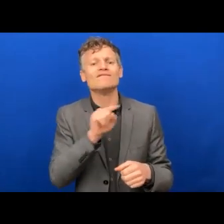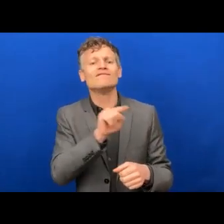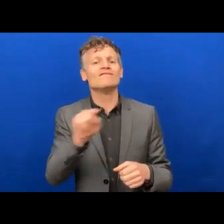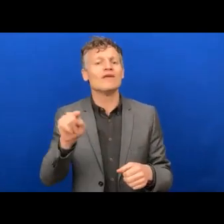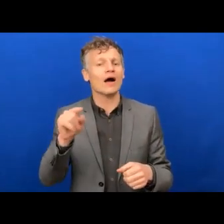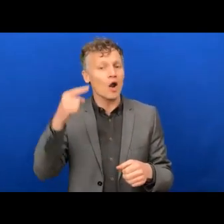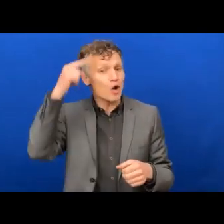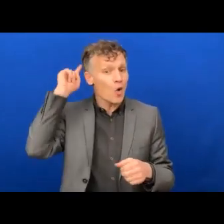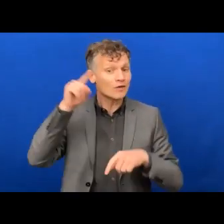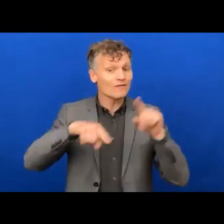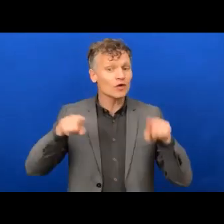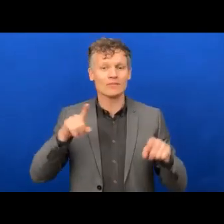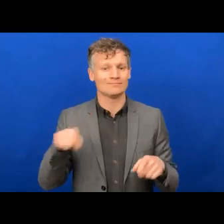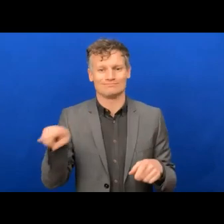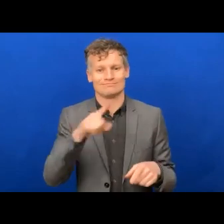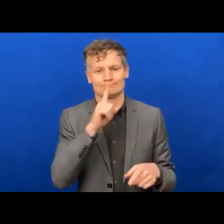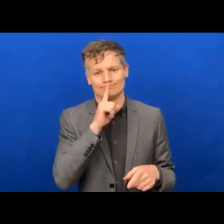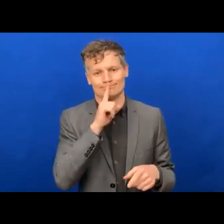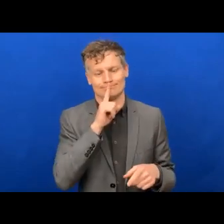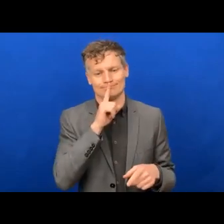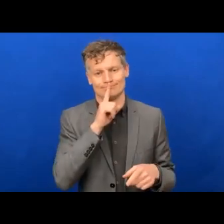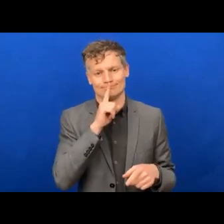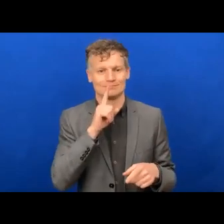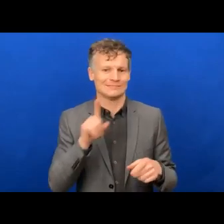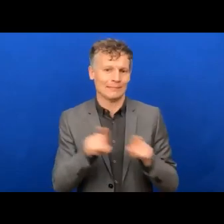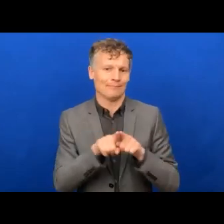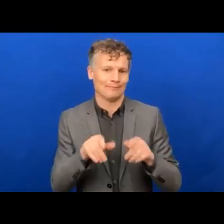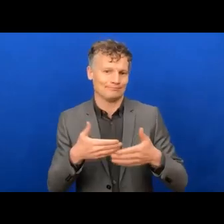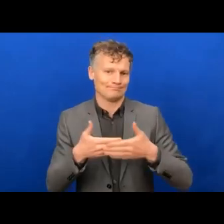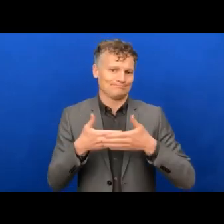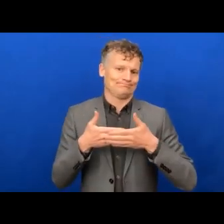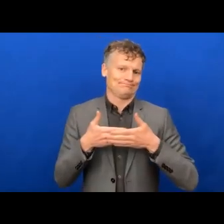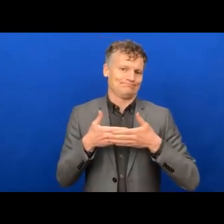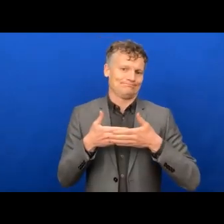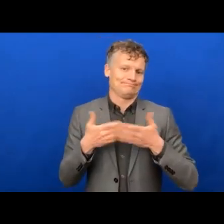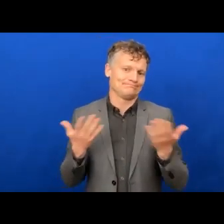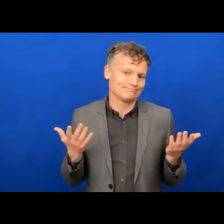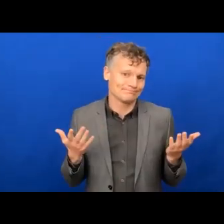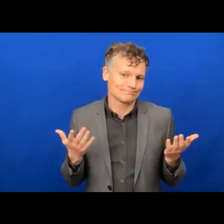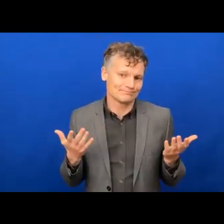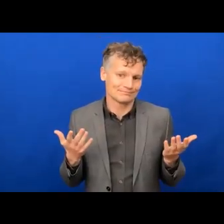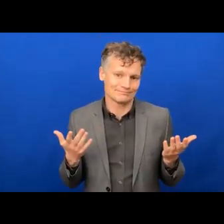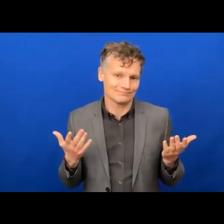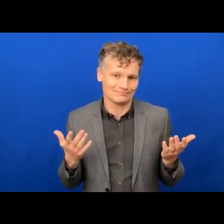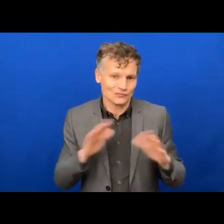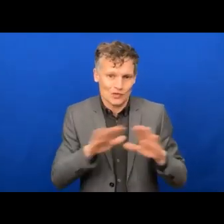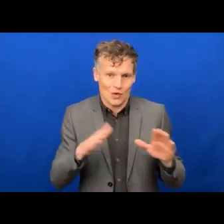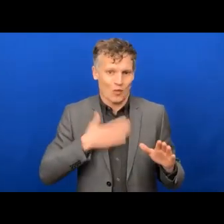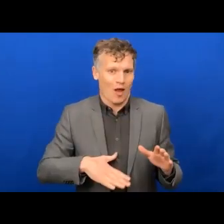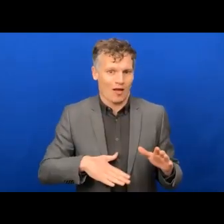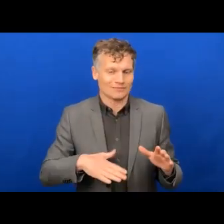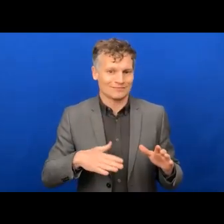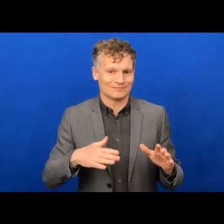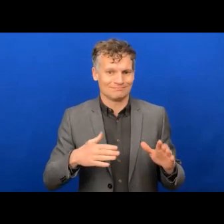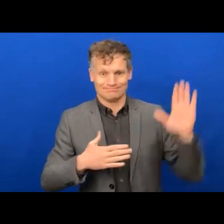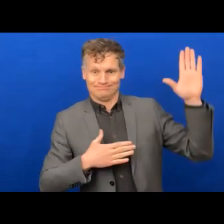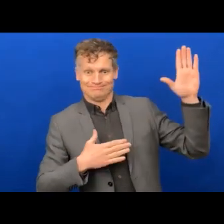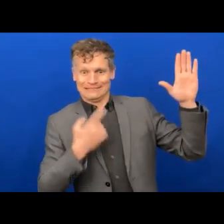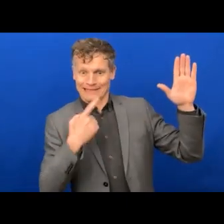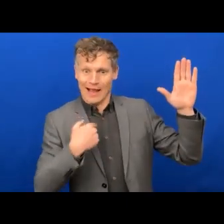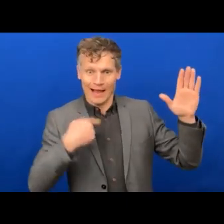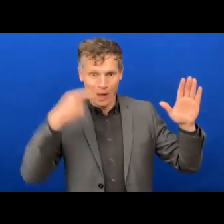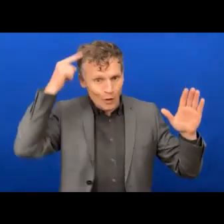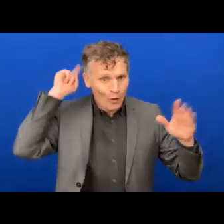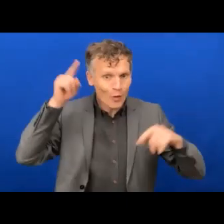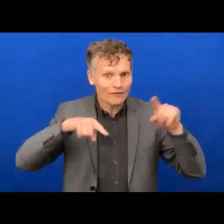identification and identification at work, I know later in this chat. So, what are the benefits? think they're